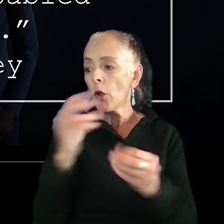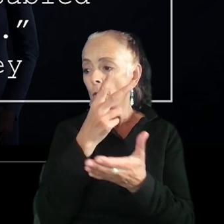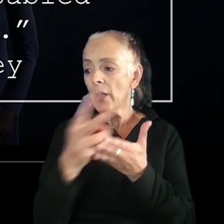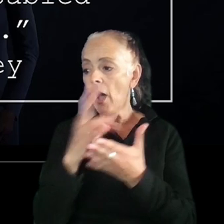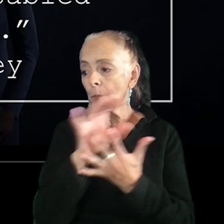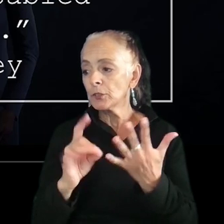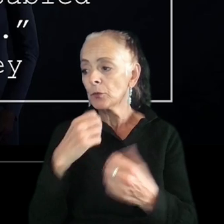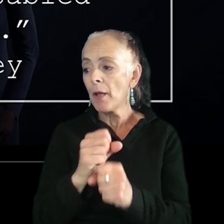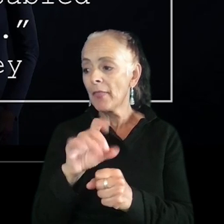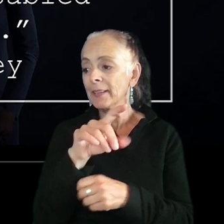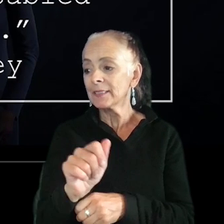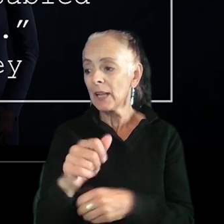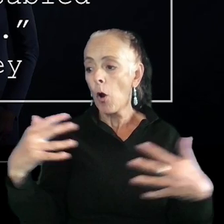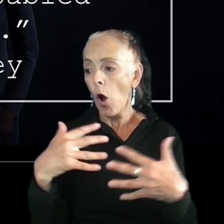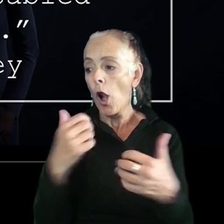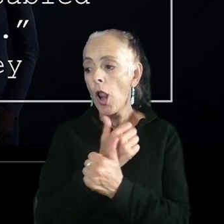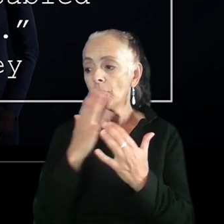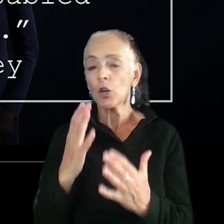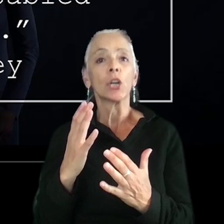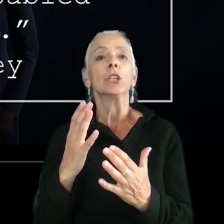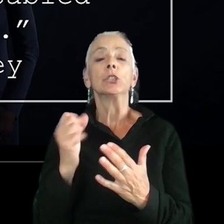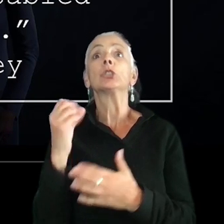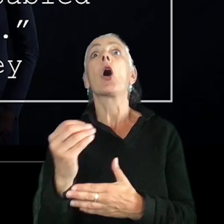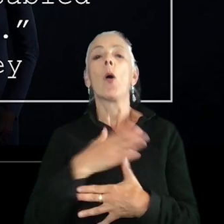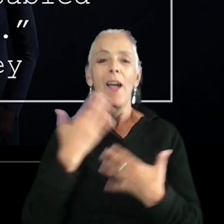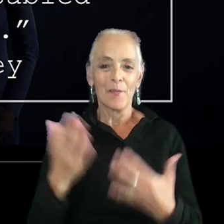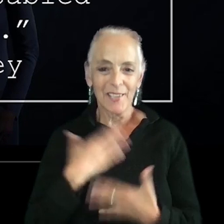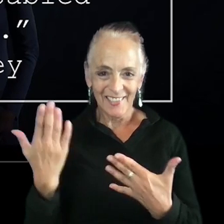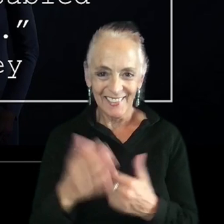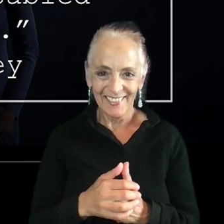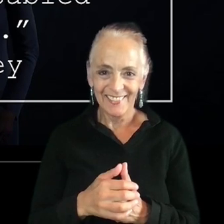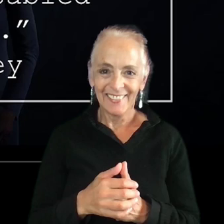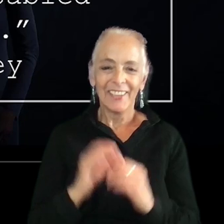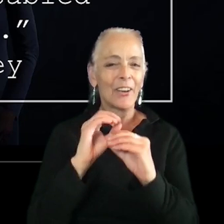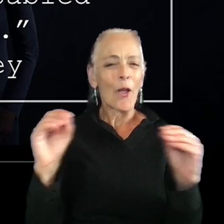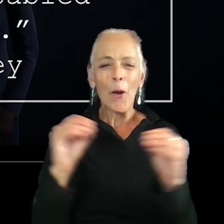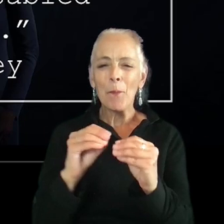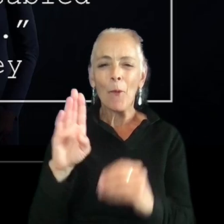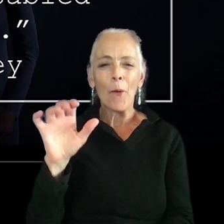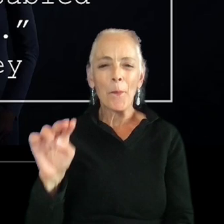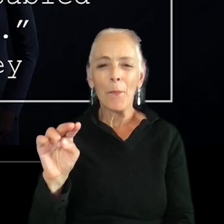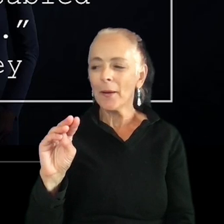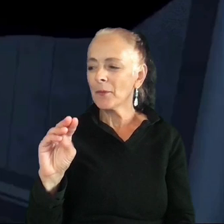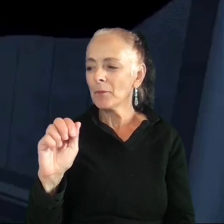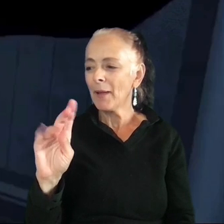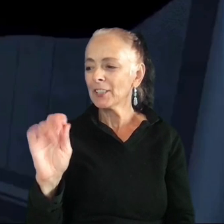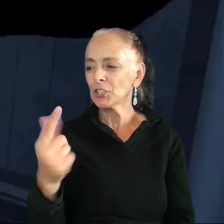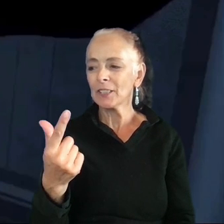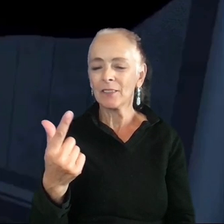this disabled horror lover so, so happy. If you're ready for no more button mashing, I'd just love to see that.